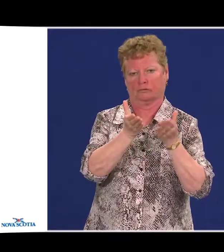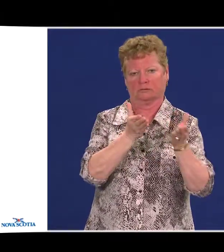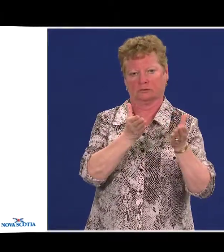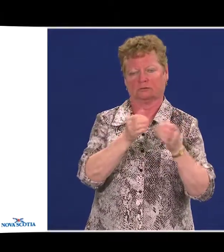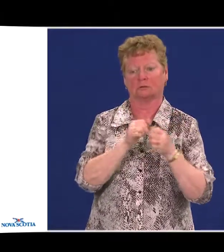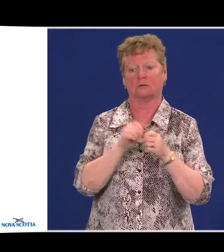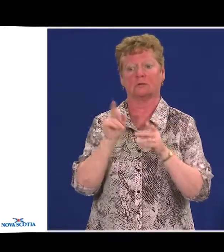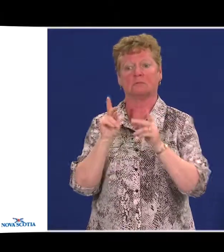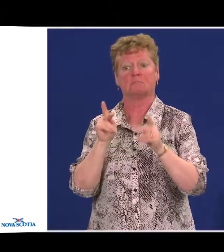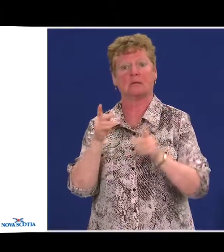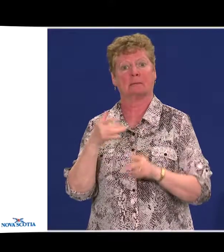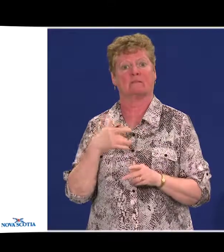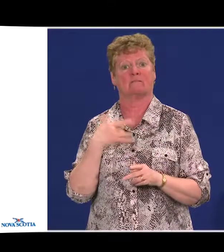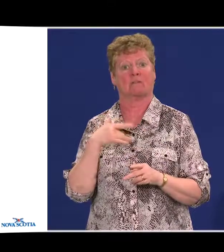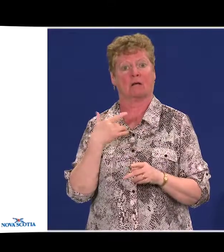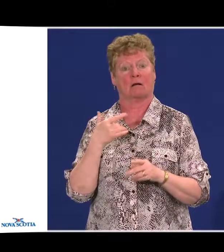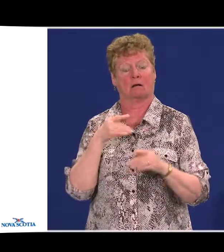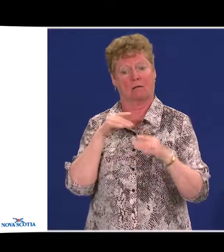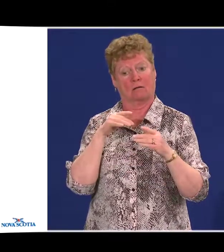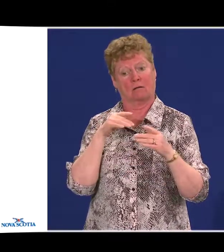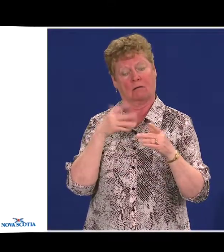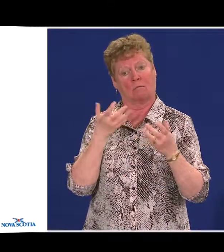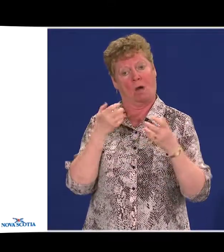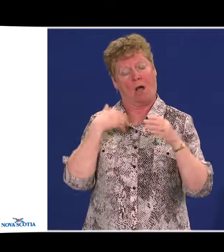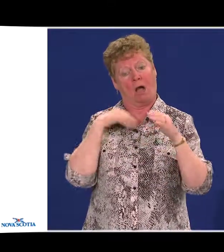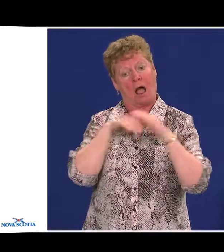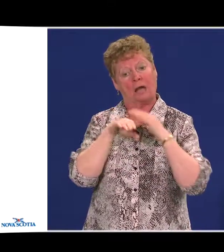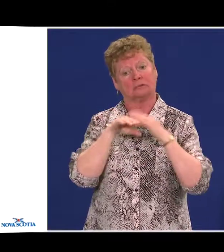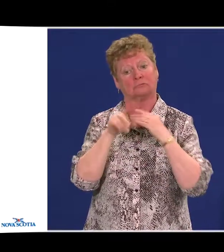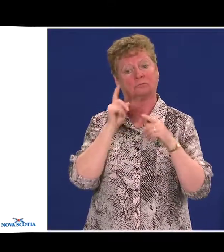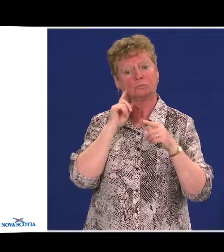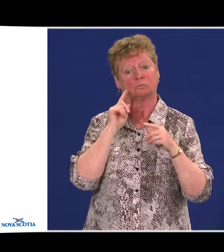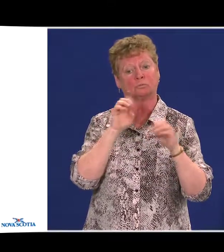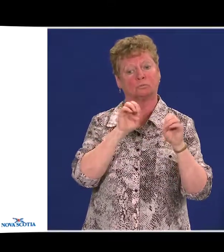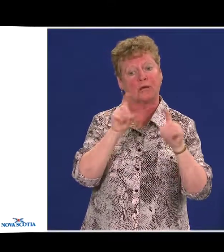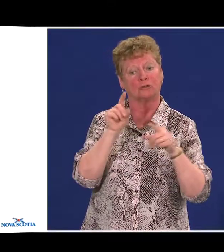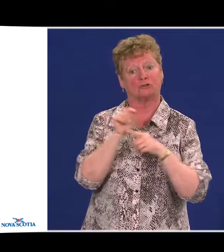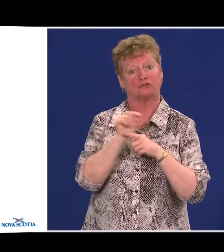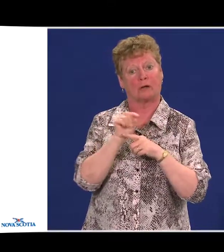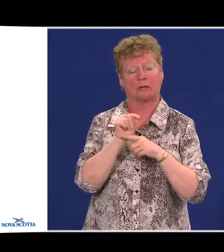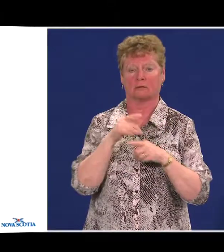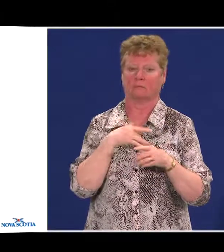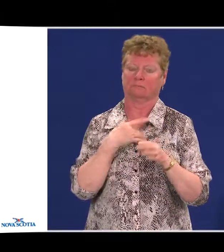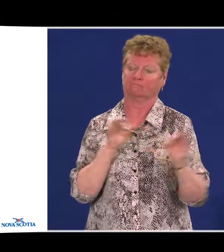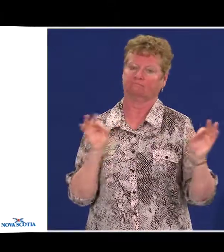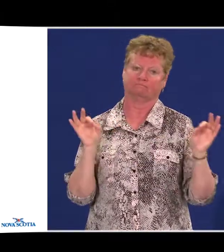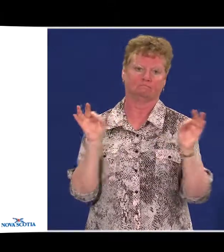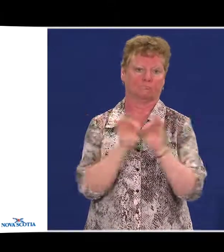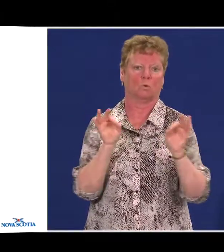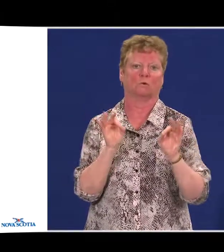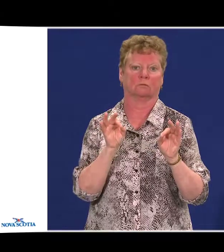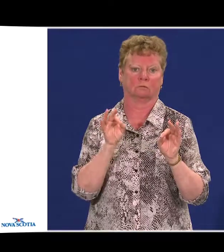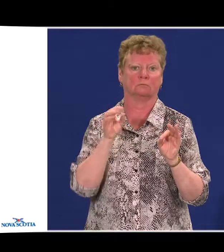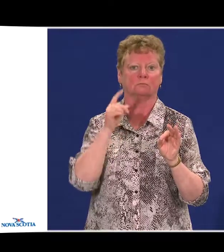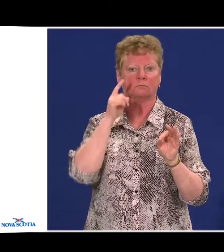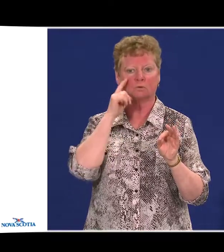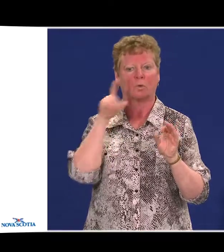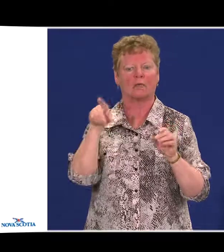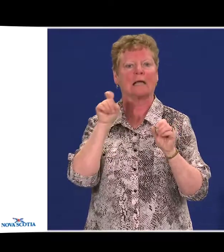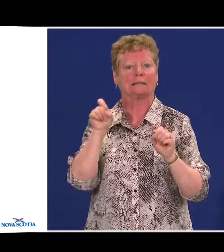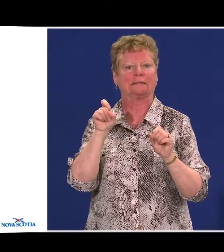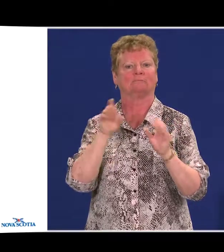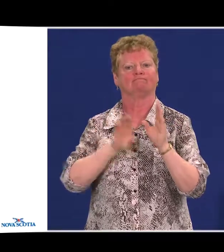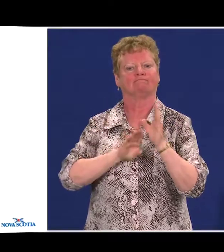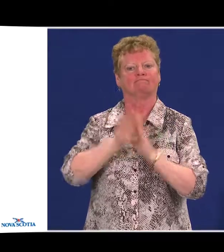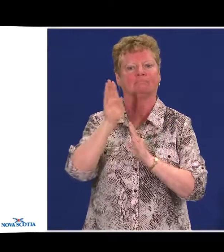consultation felt that access within education and training environments is fundamentally important to one's economic and social